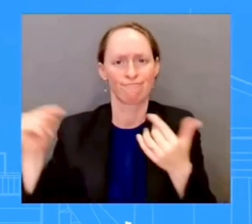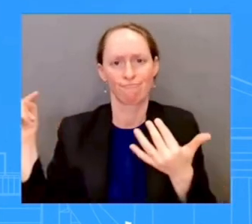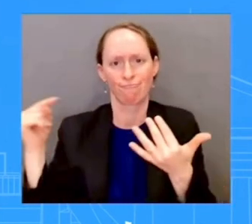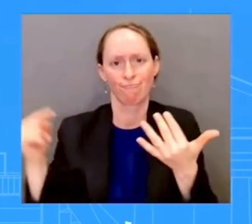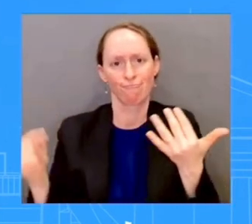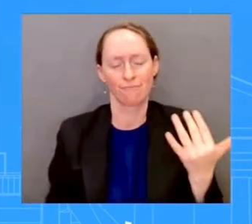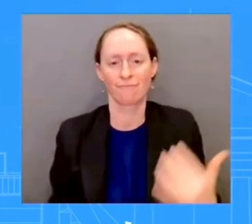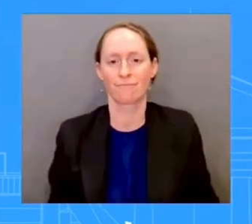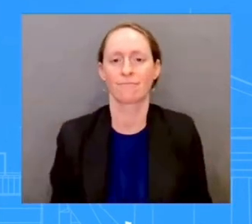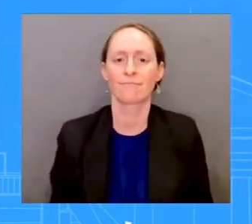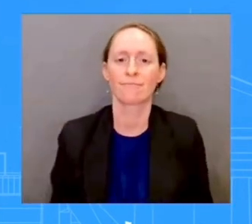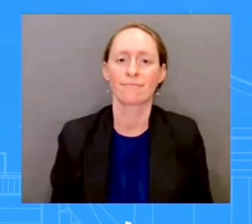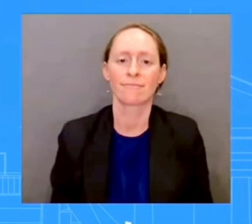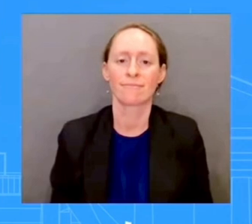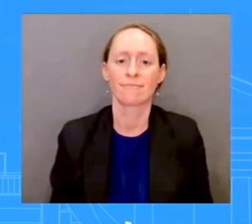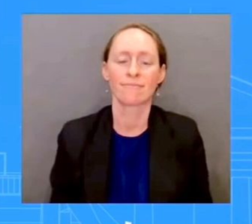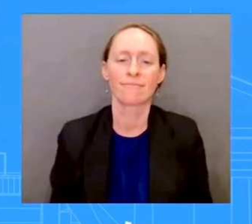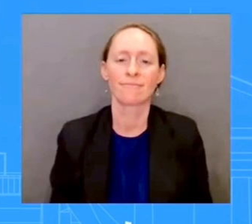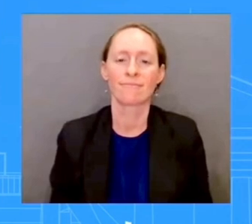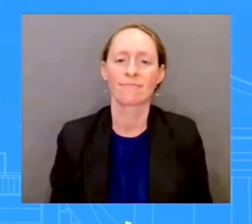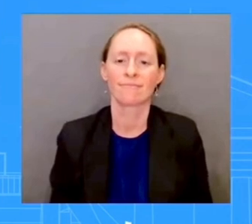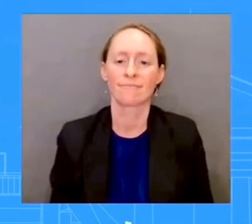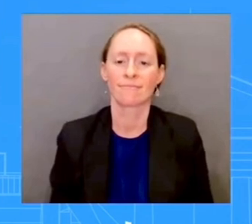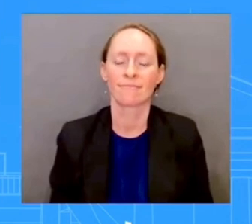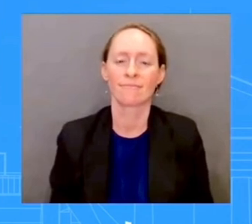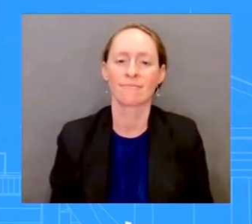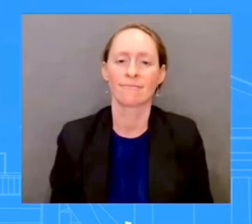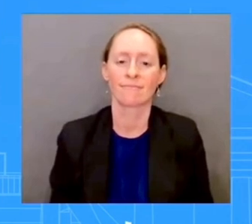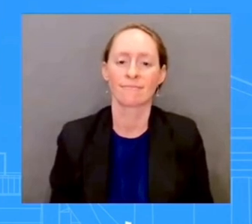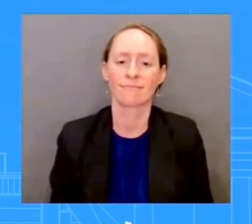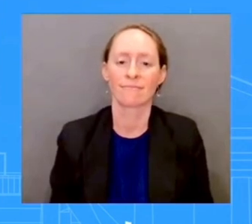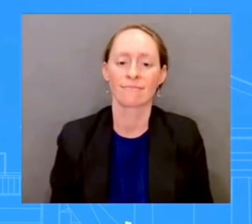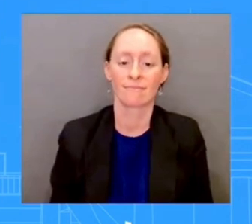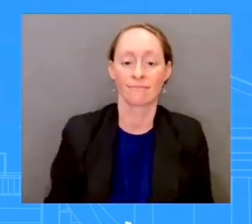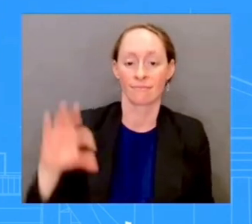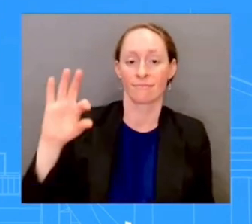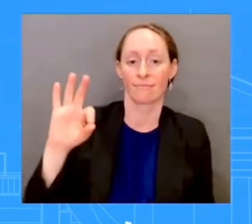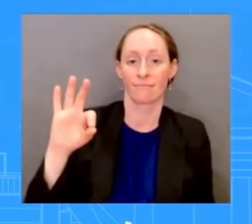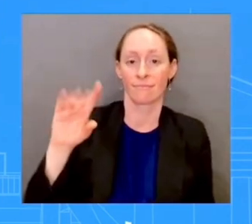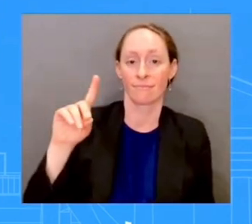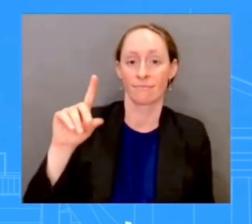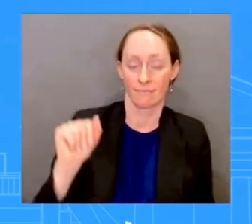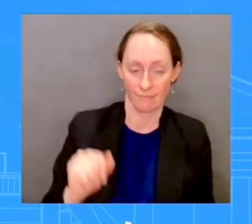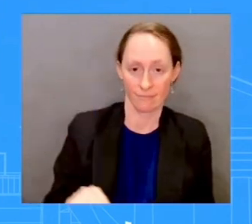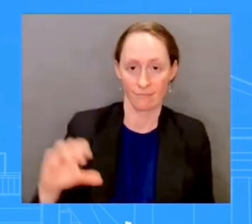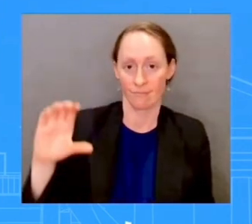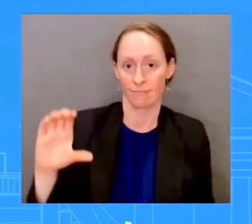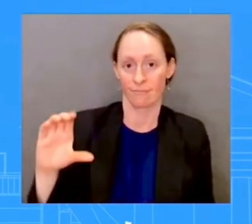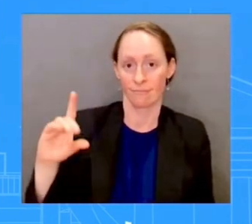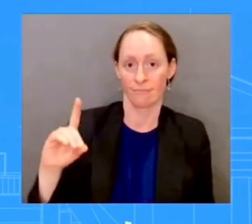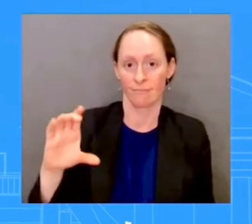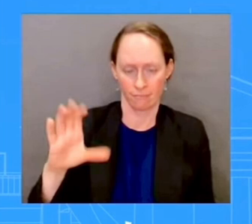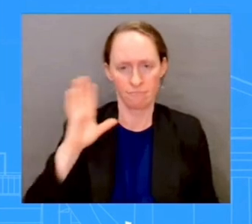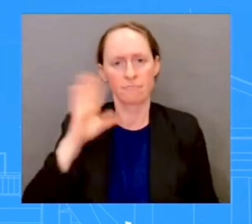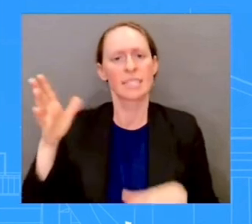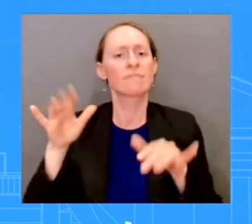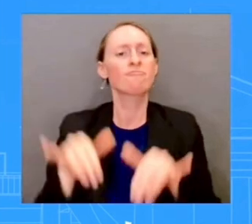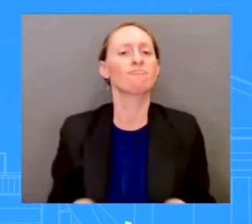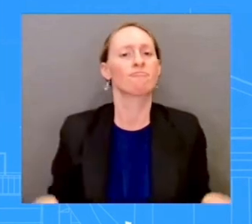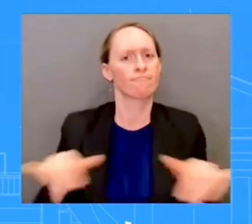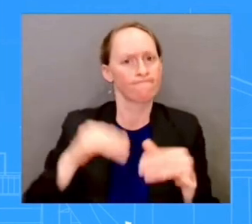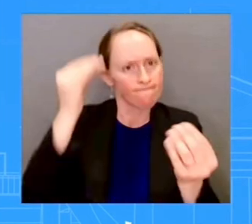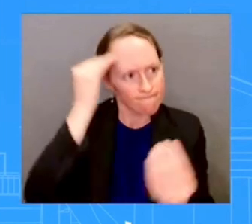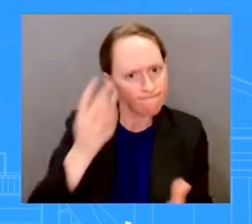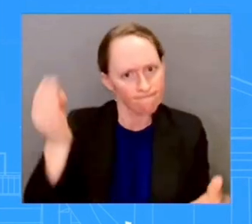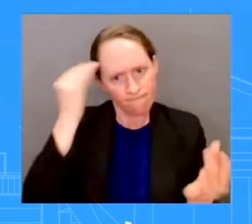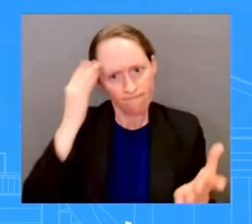And so, you'll hear more from FDA and CDC. Any more information about those vaccines, certainly I would refer you to CDC as it